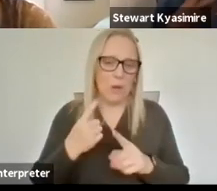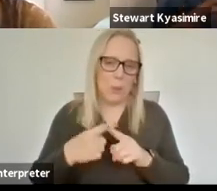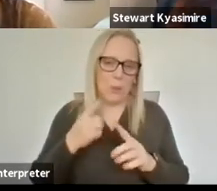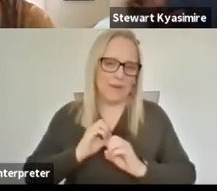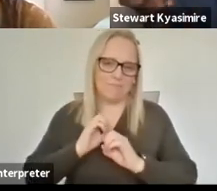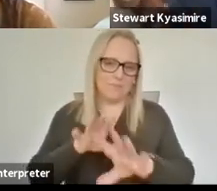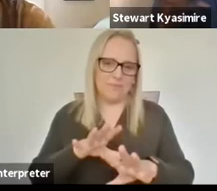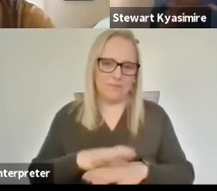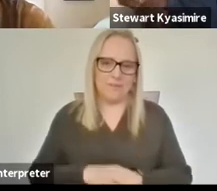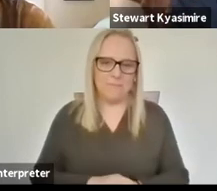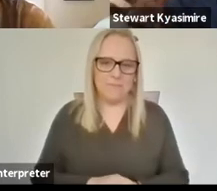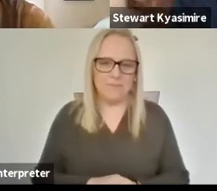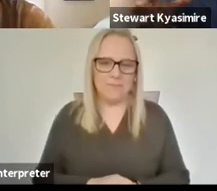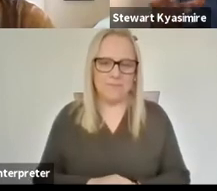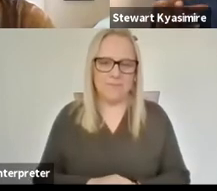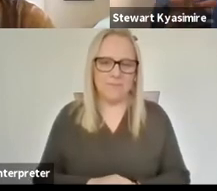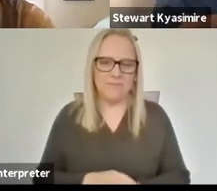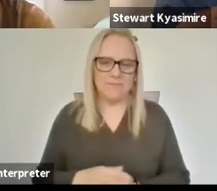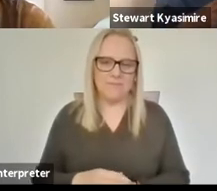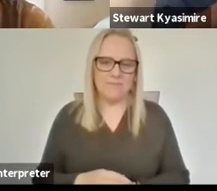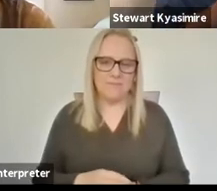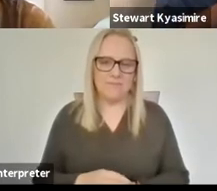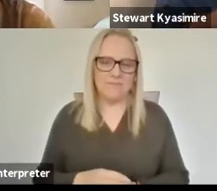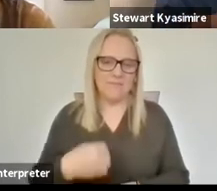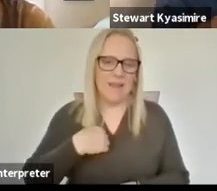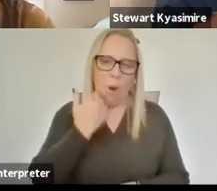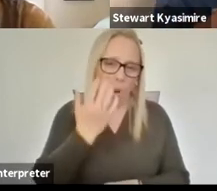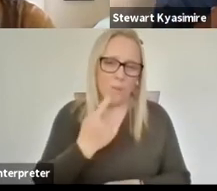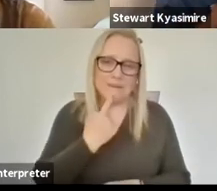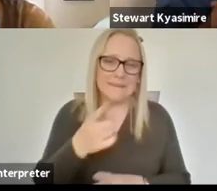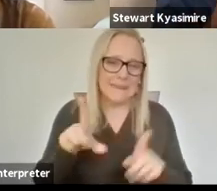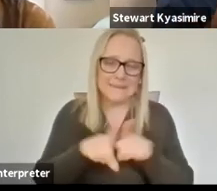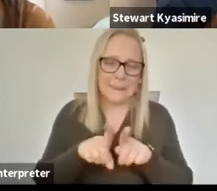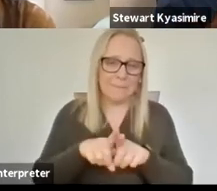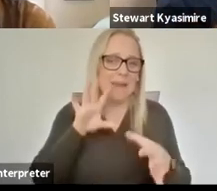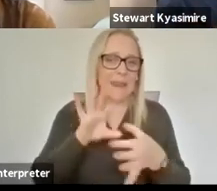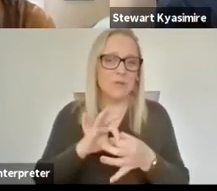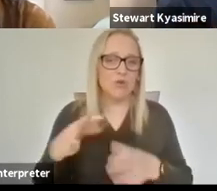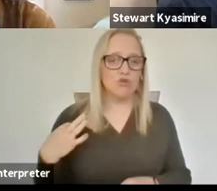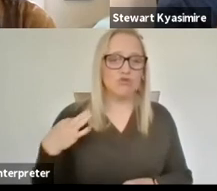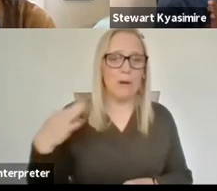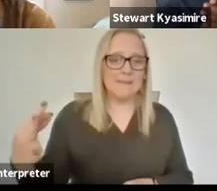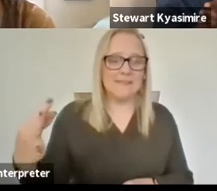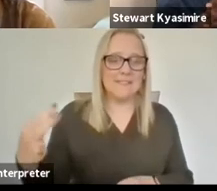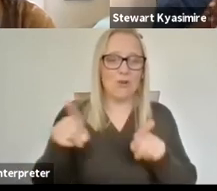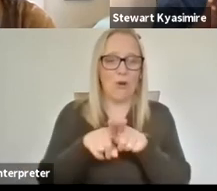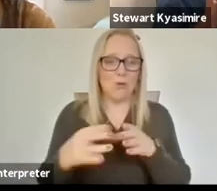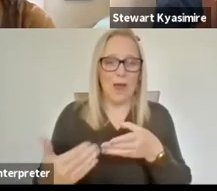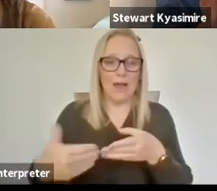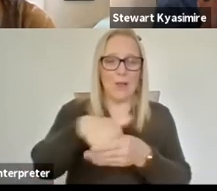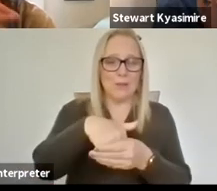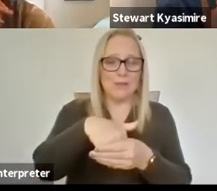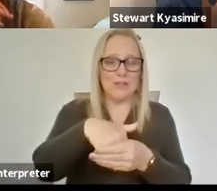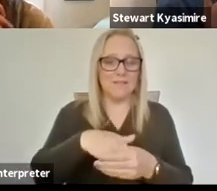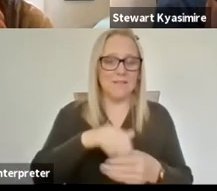as i always say as i was saying it's all about um representation um and inclusion so for me it's not more so management